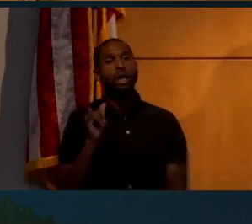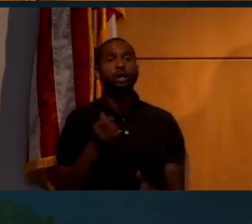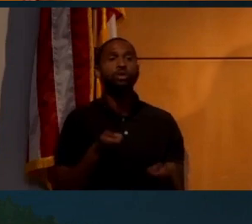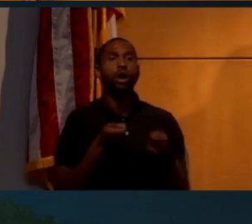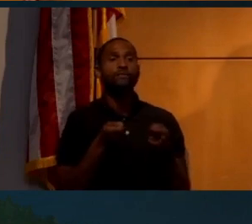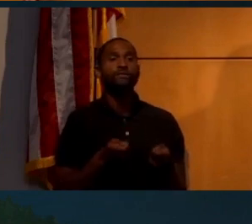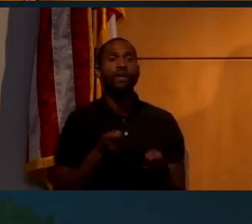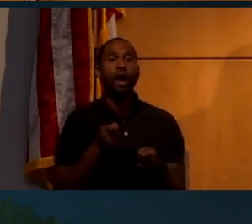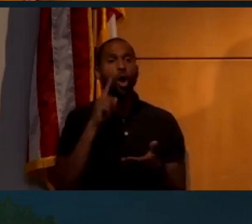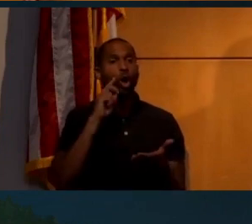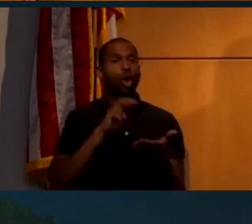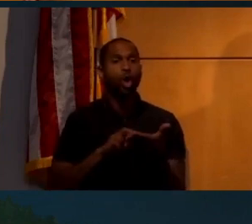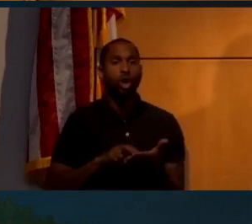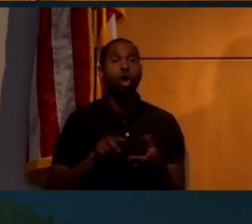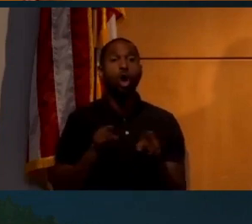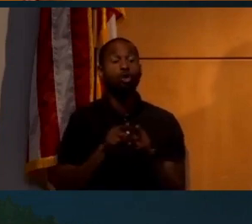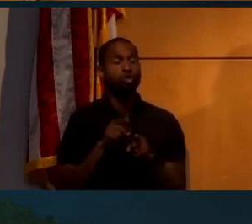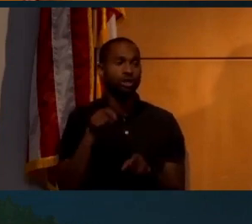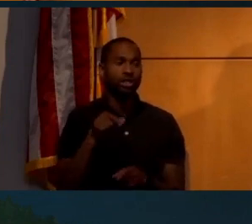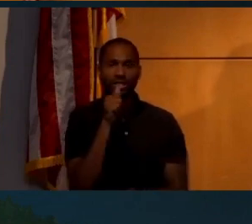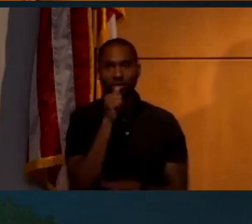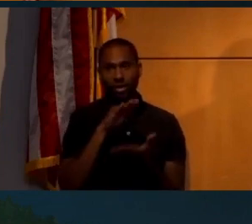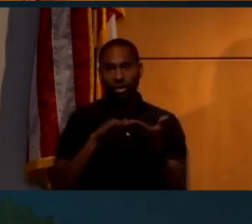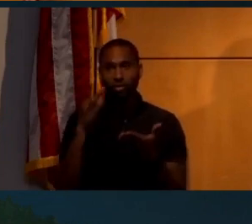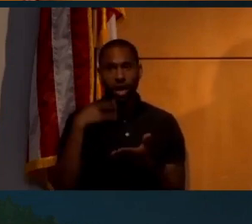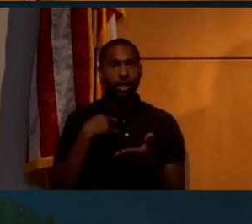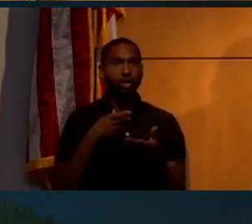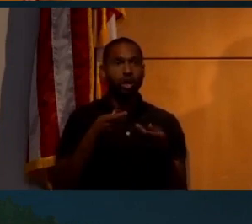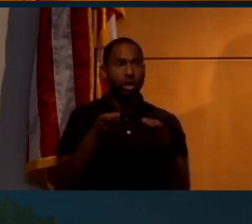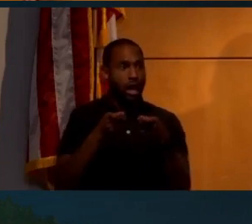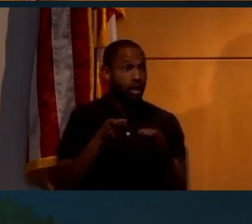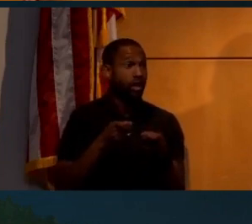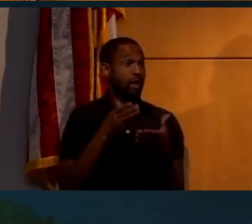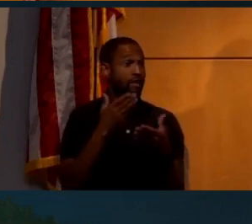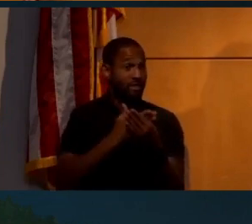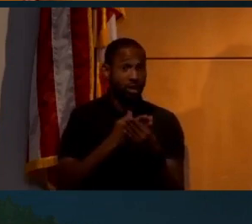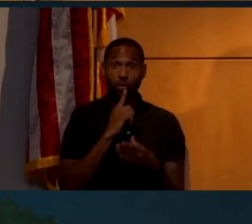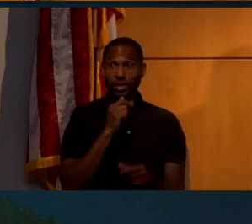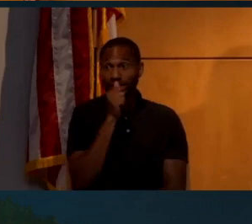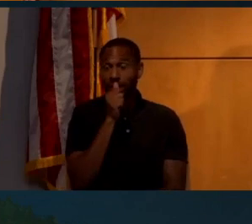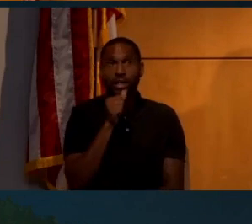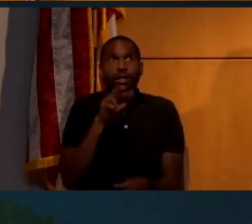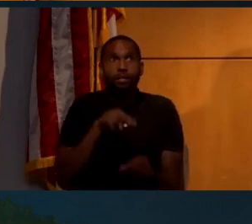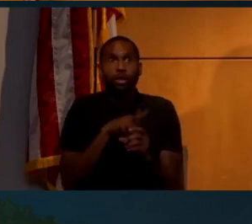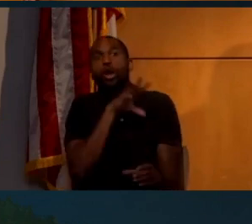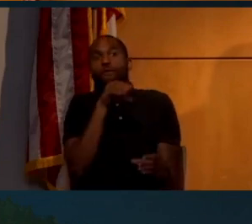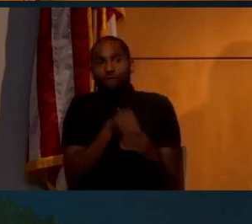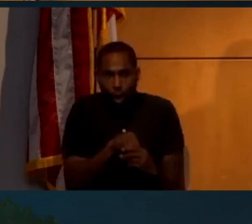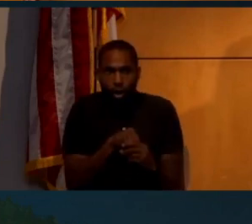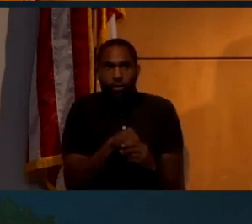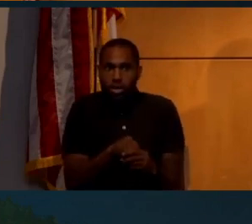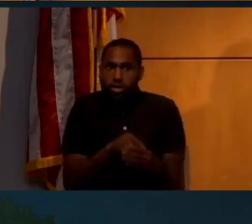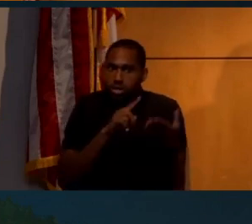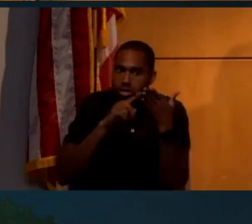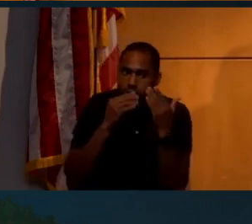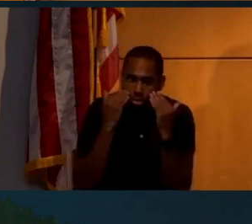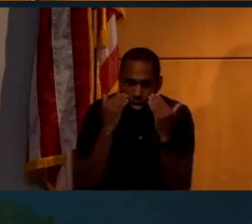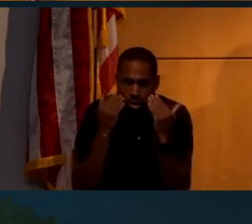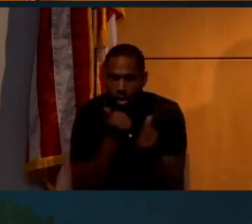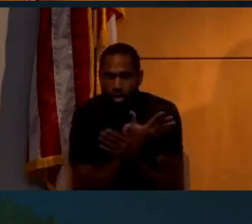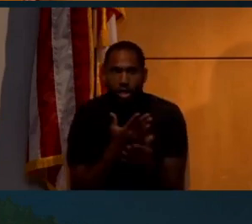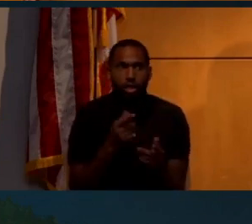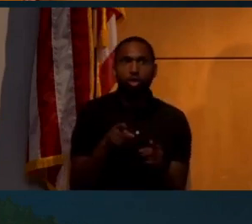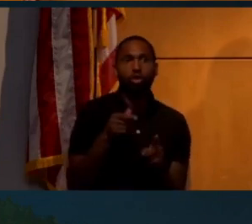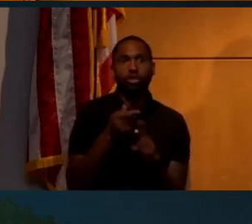clerk. And a lot of times you have to have secret clearance because you're handling files that are secret. It doesn't mean you're in on anything or you're a